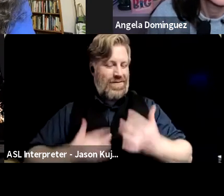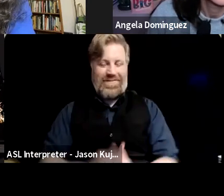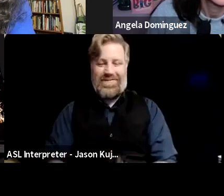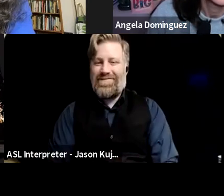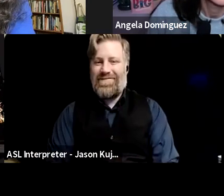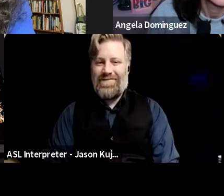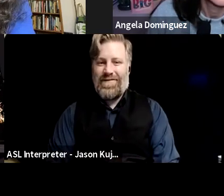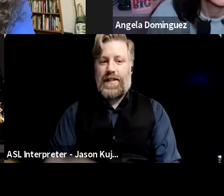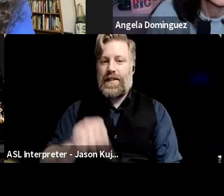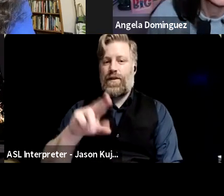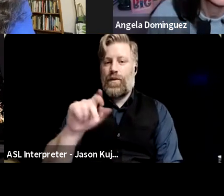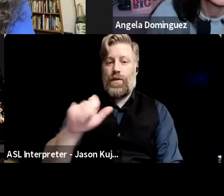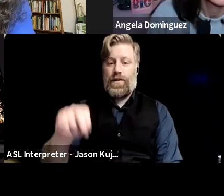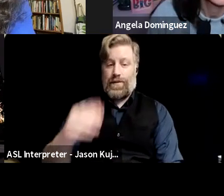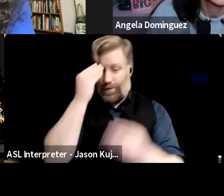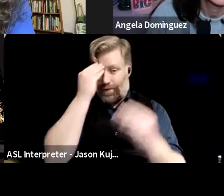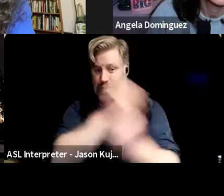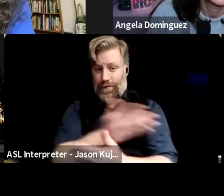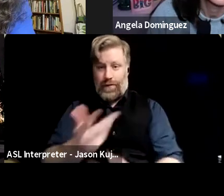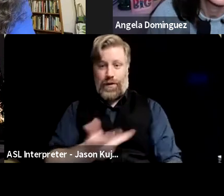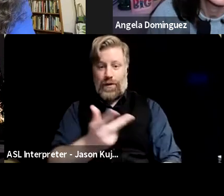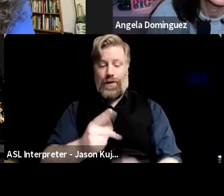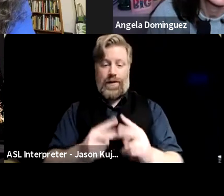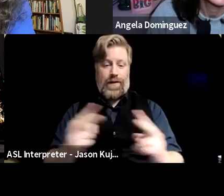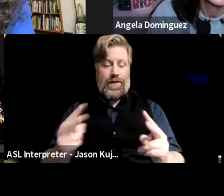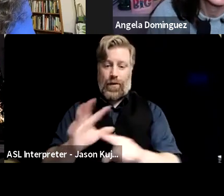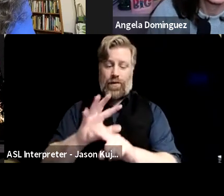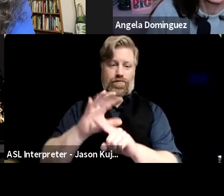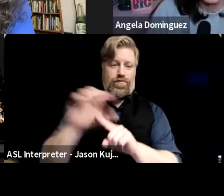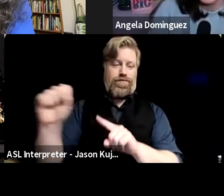And I just say that you all are incredibly prolific. Um,